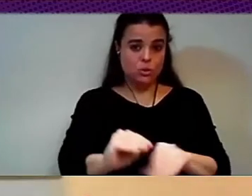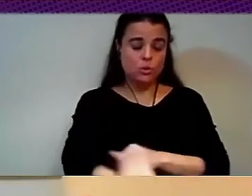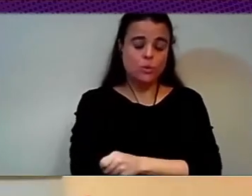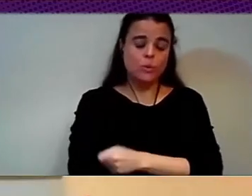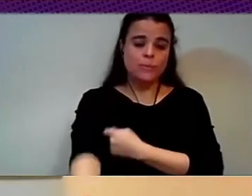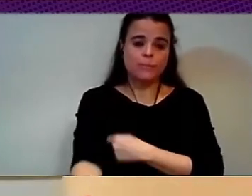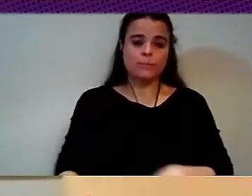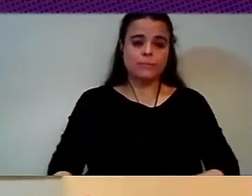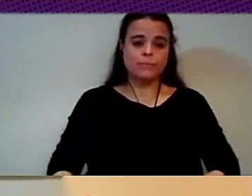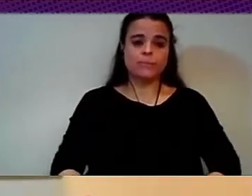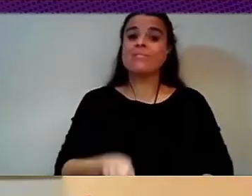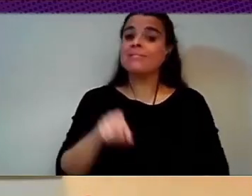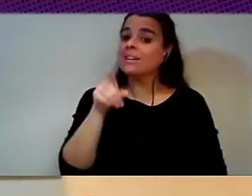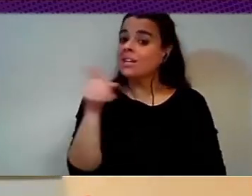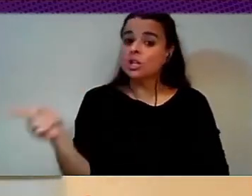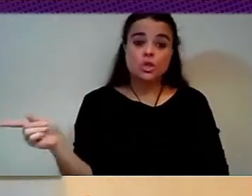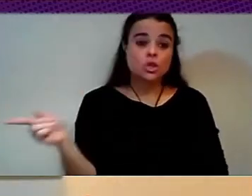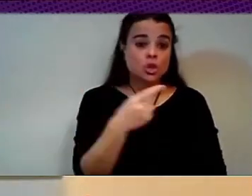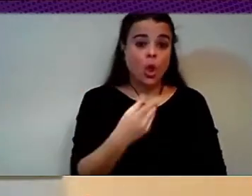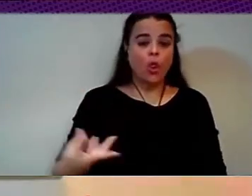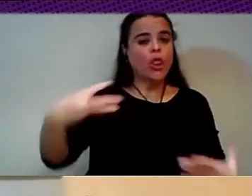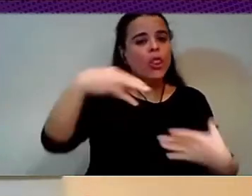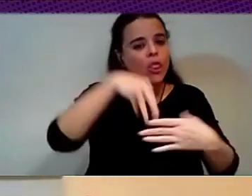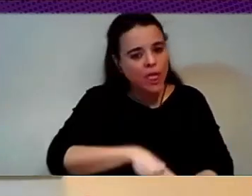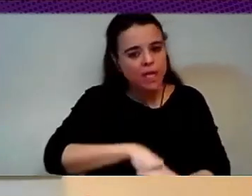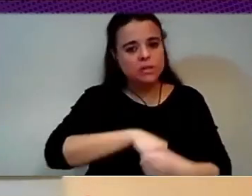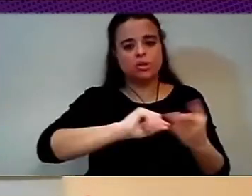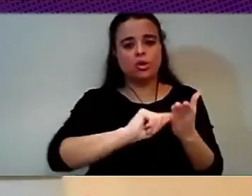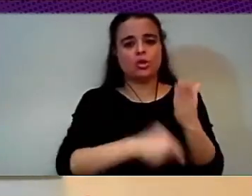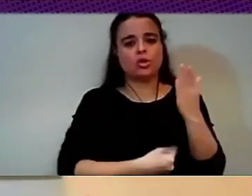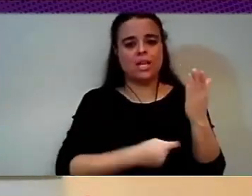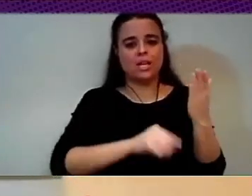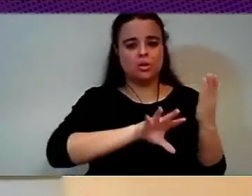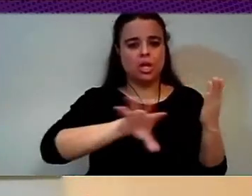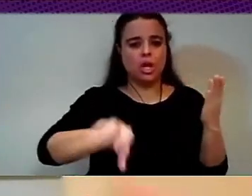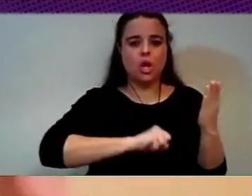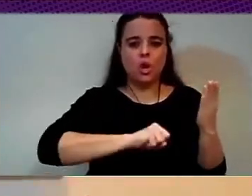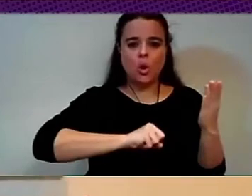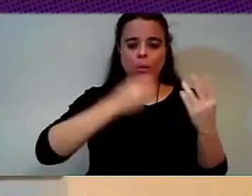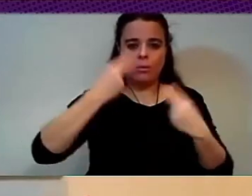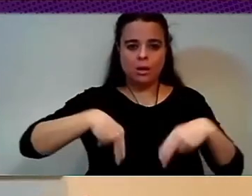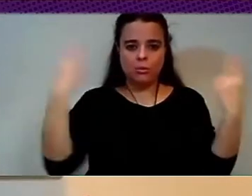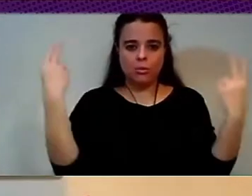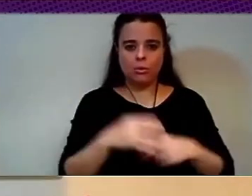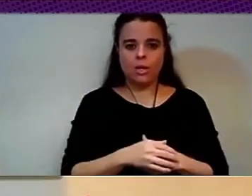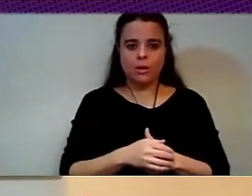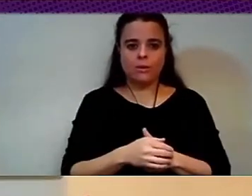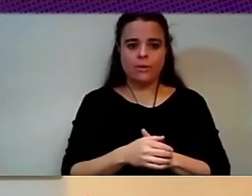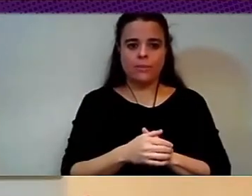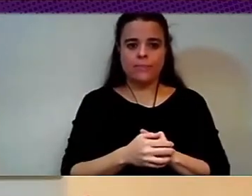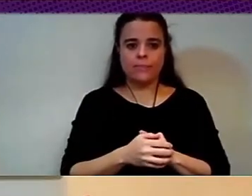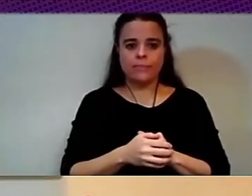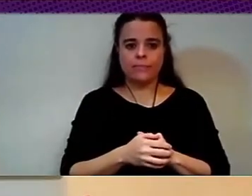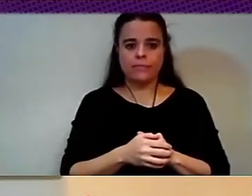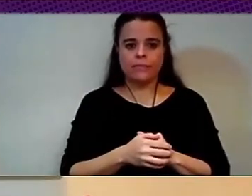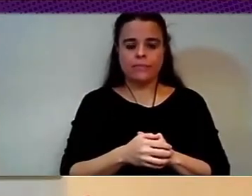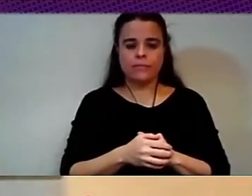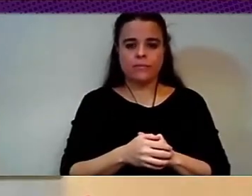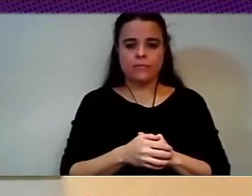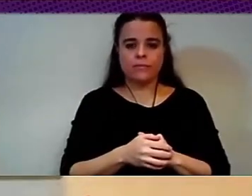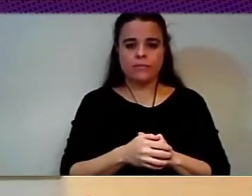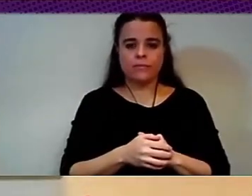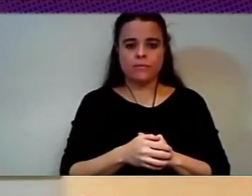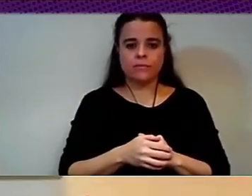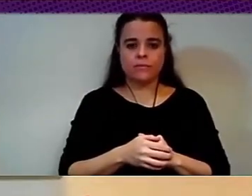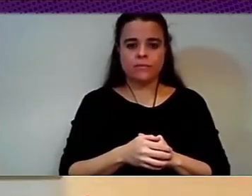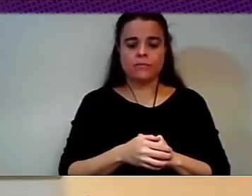mean, this is a little bit like the conversation we have for the bailout of the pandemics. Are we only bailing out the companies, just